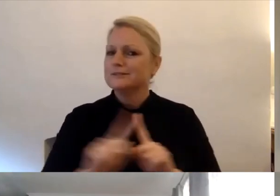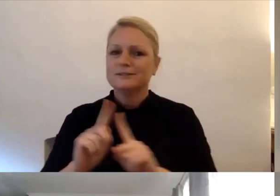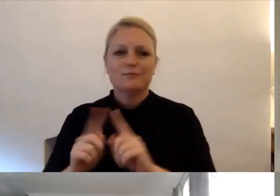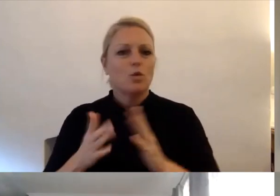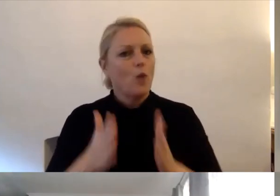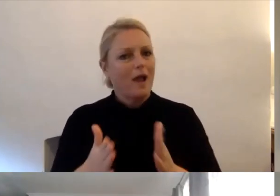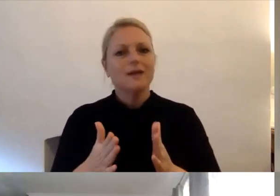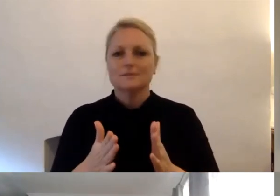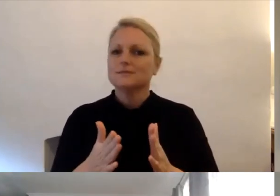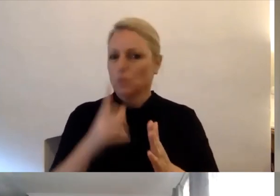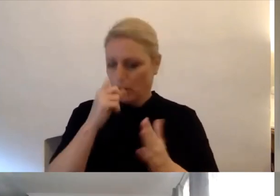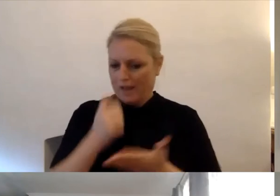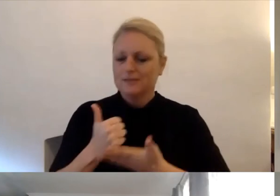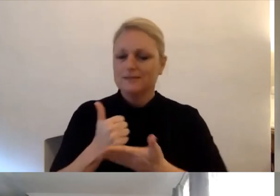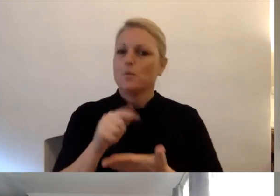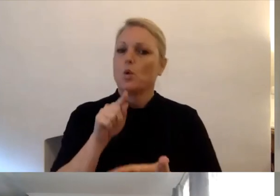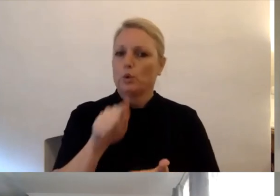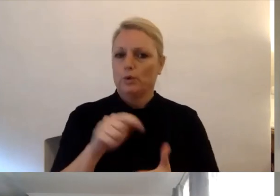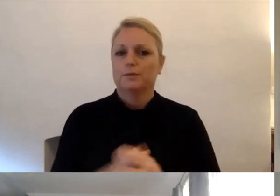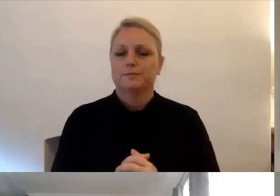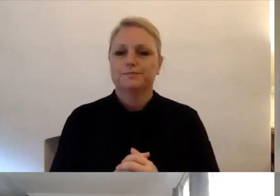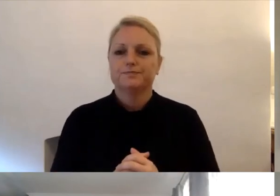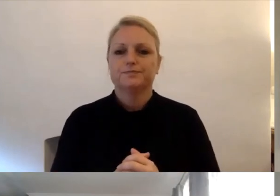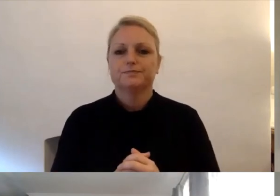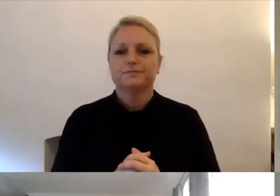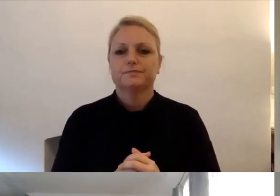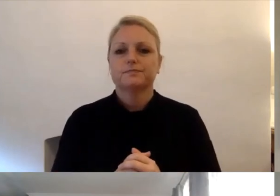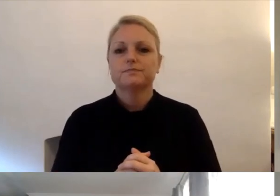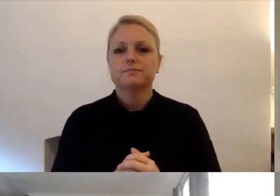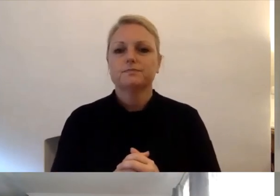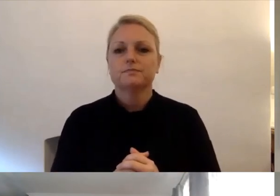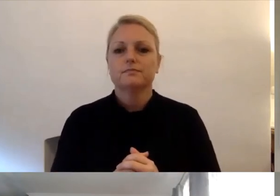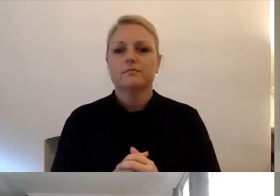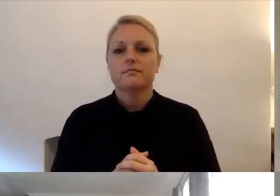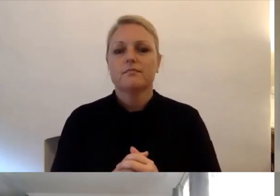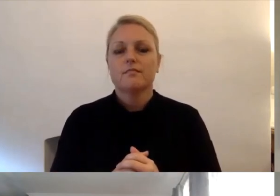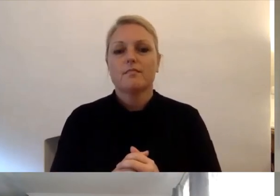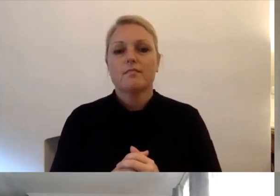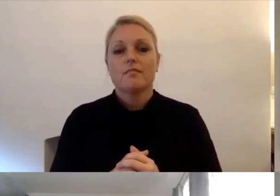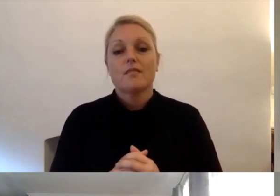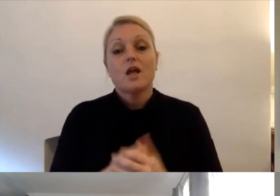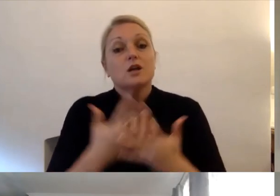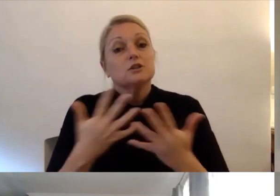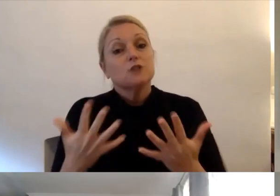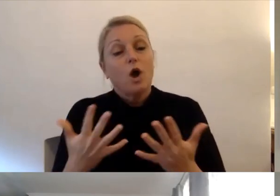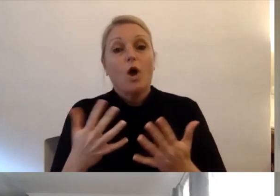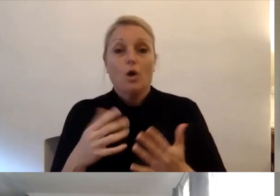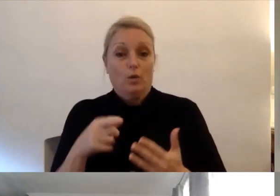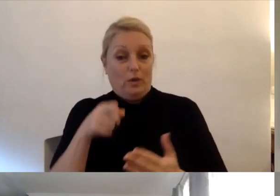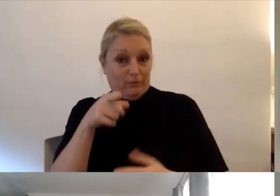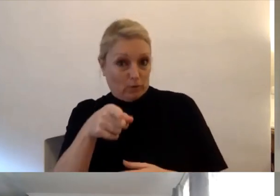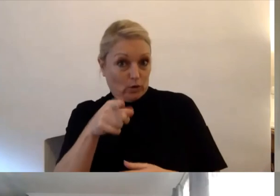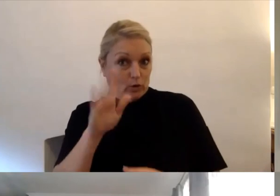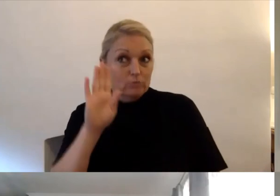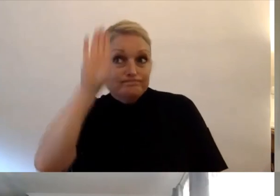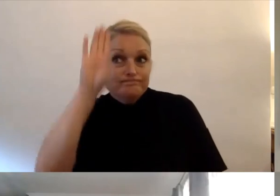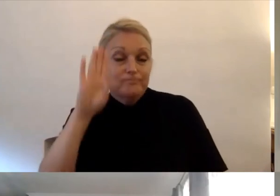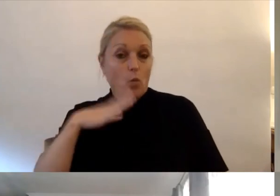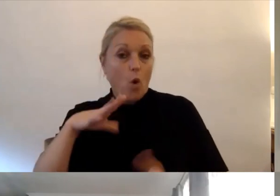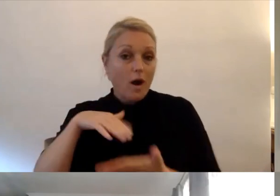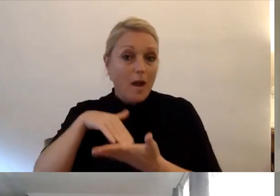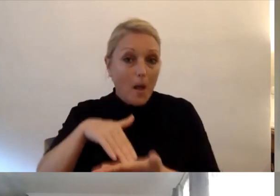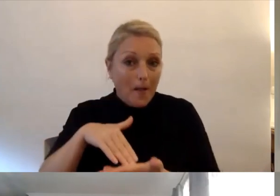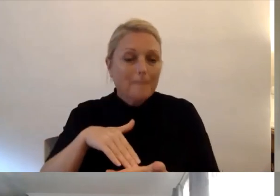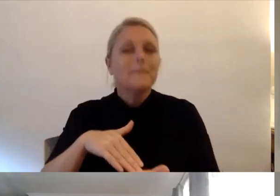that we can support you to do that. So if you would like to refer yourself or someone else to this service,